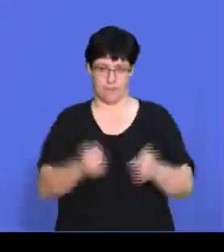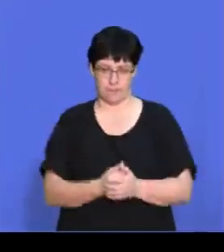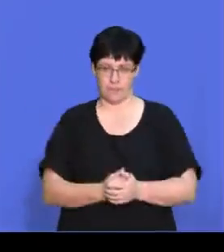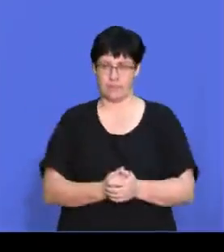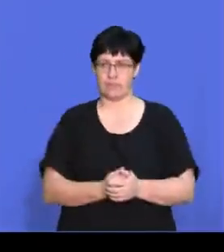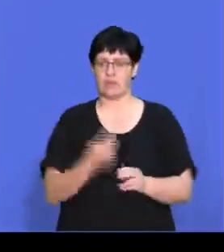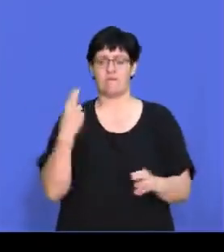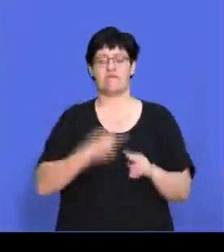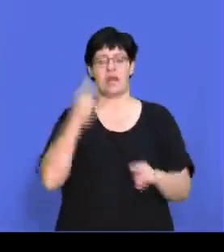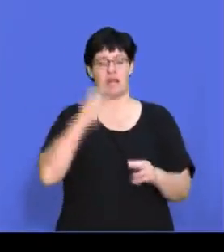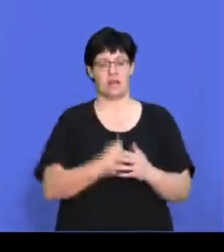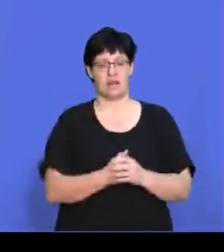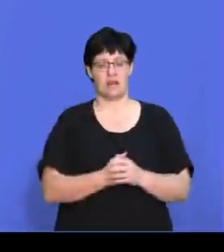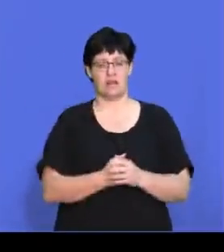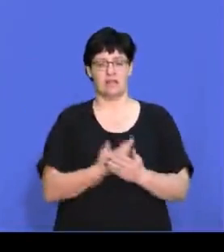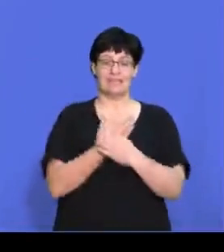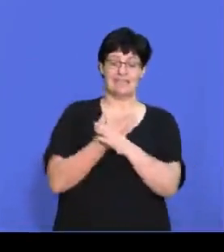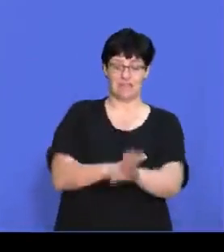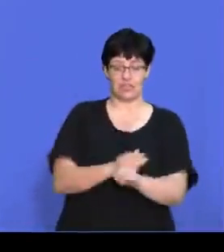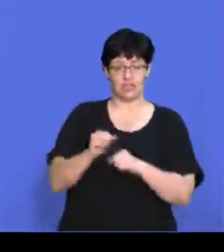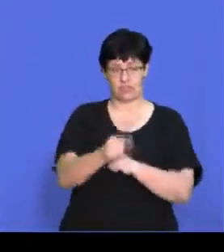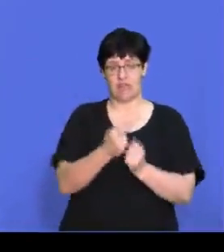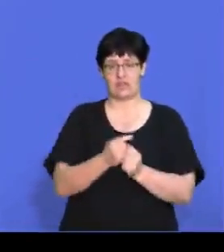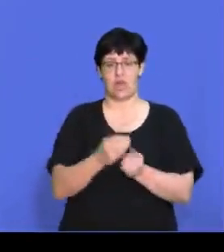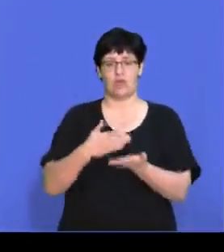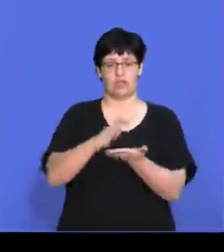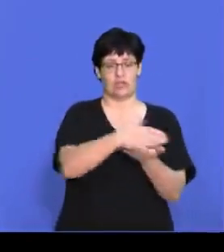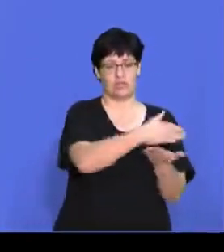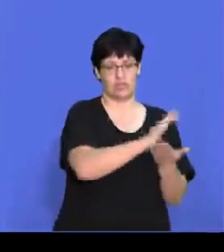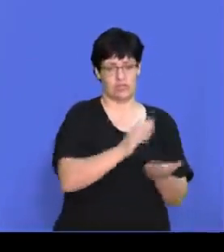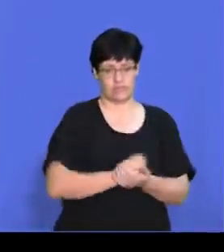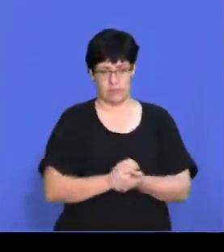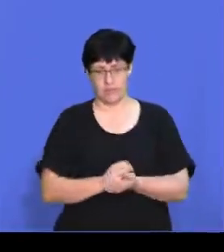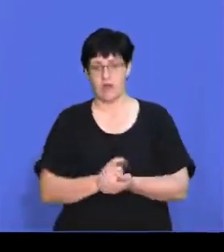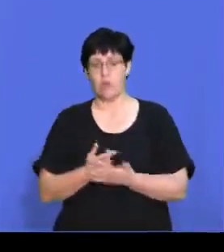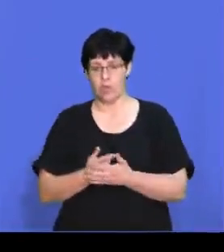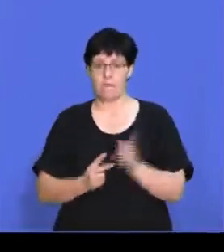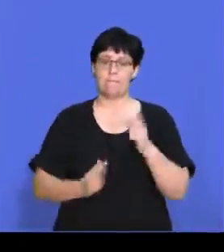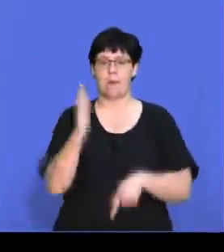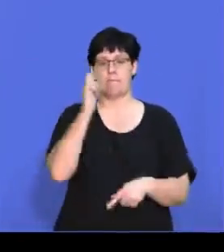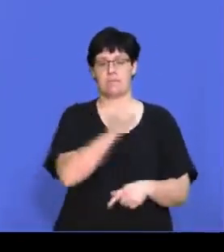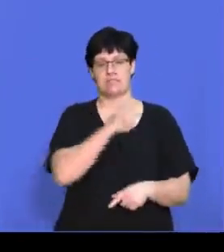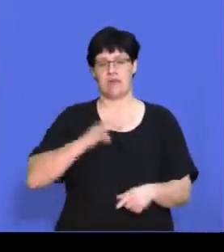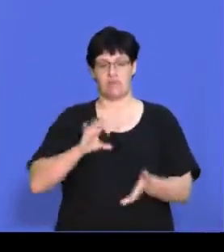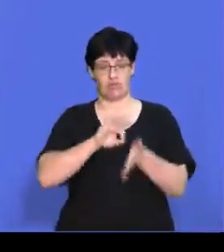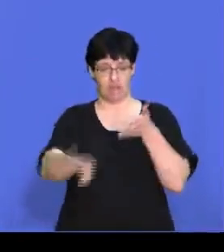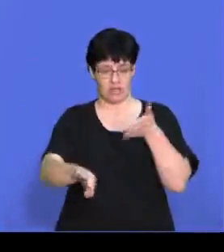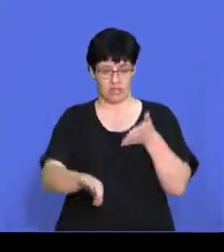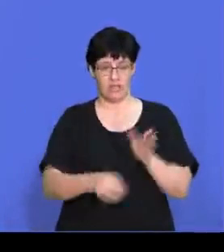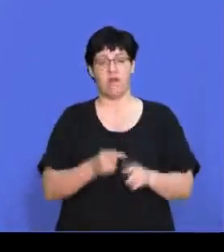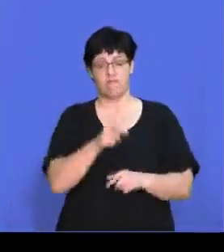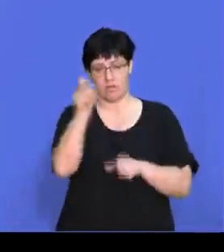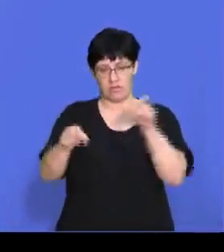And then the final defensive strategy is retrenchment. So that's where we're terminating the employment contracts of